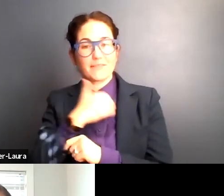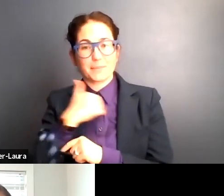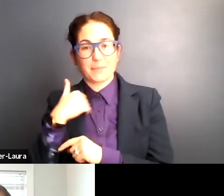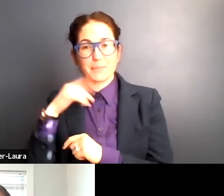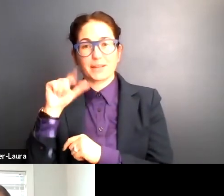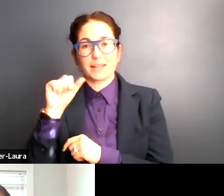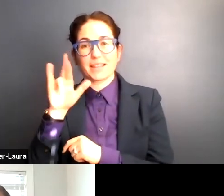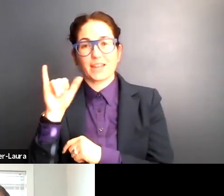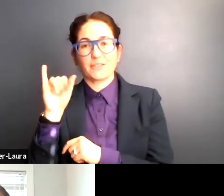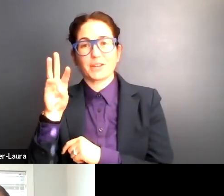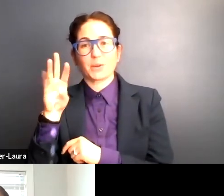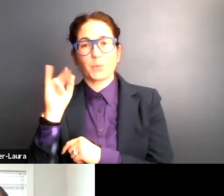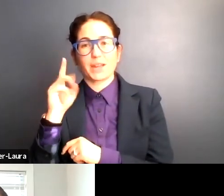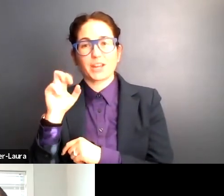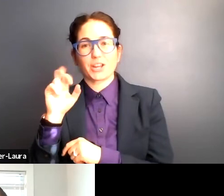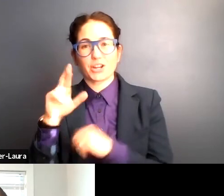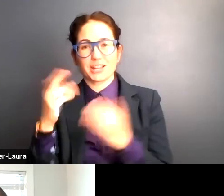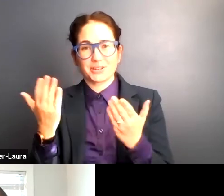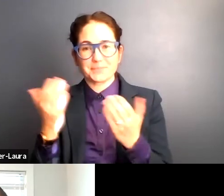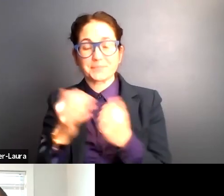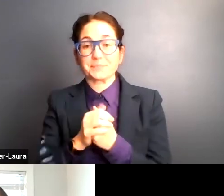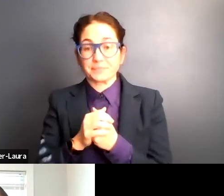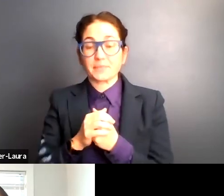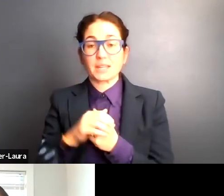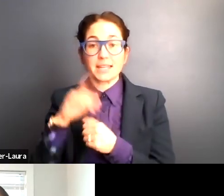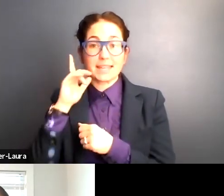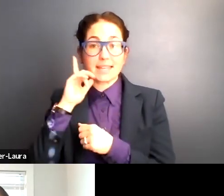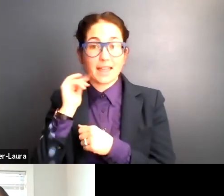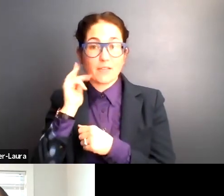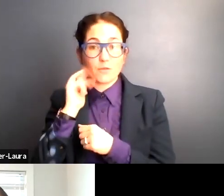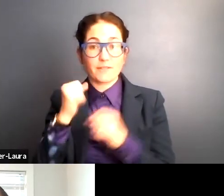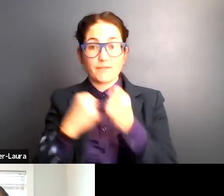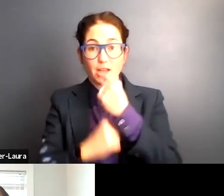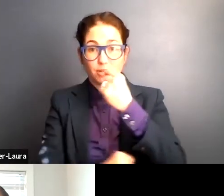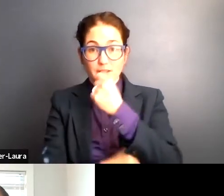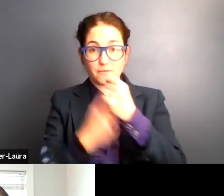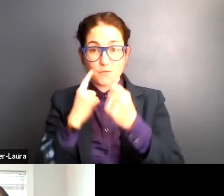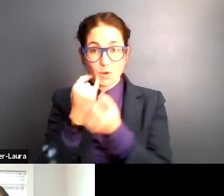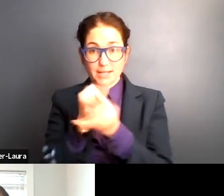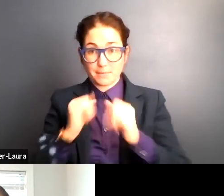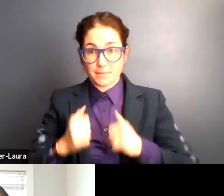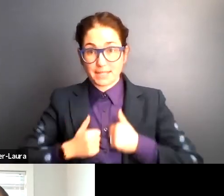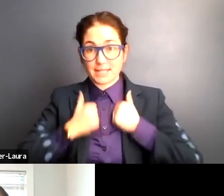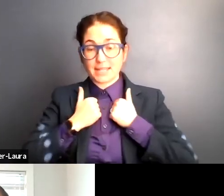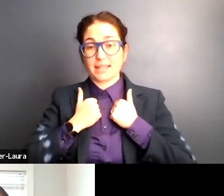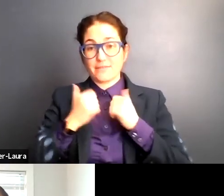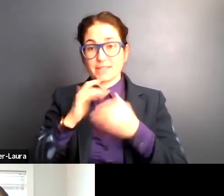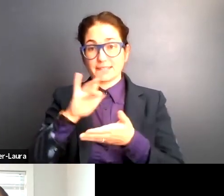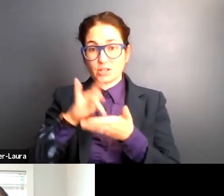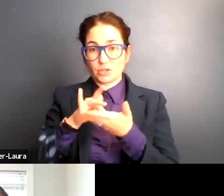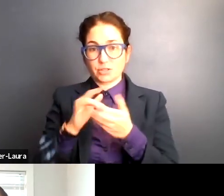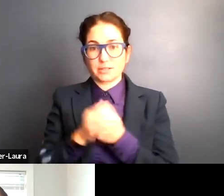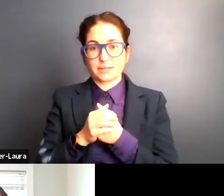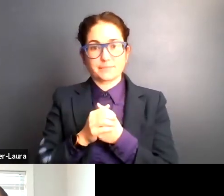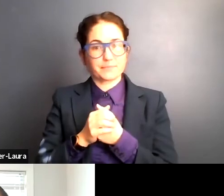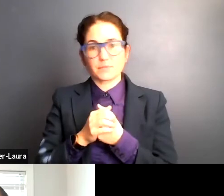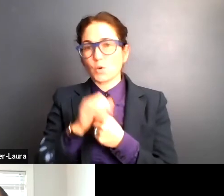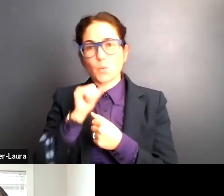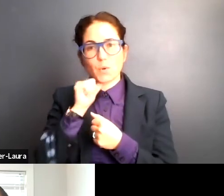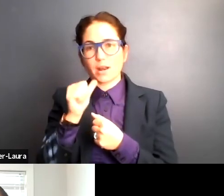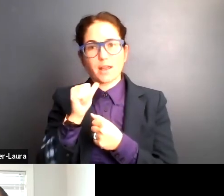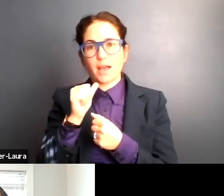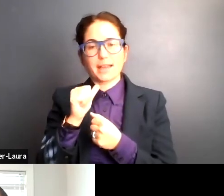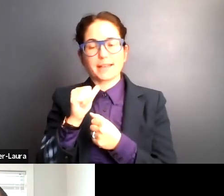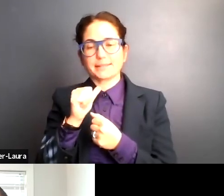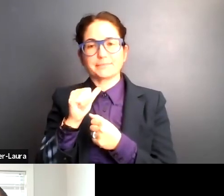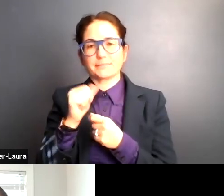here. Um, just quickly, the California Foundation for Independent Living Centers. CFILC is, is not a center for independent living.